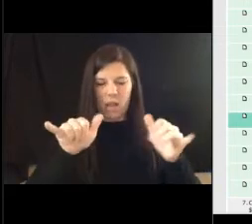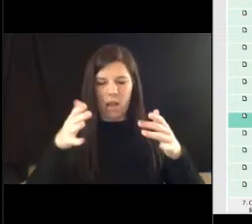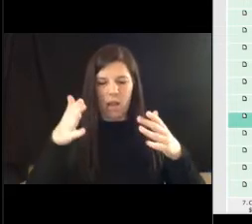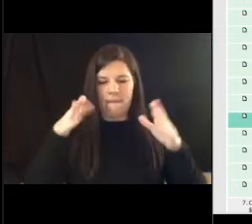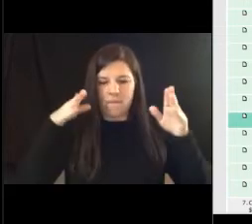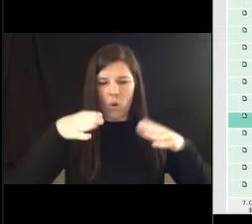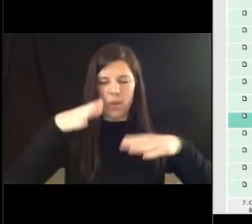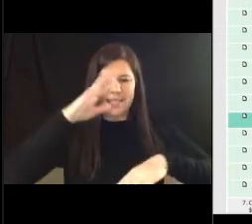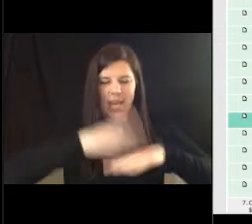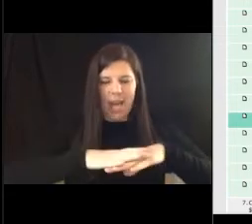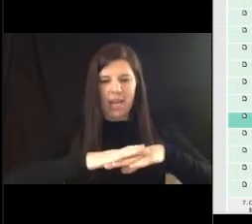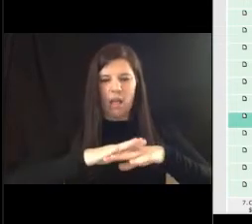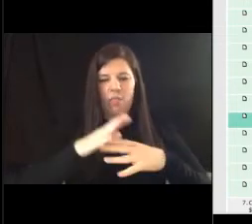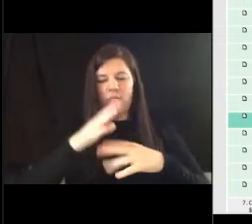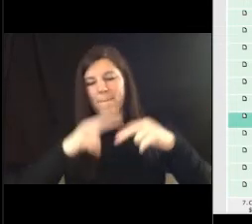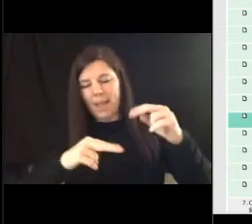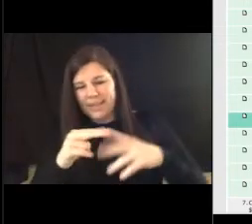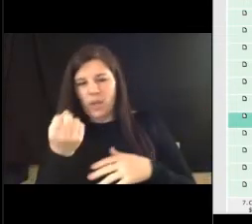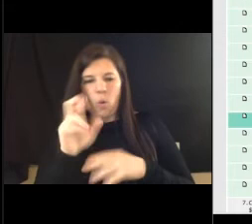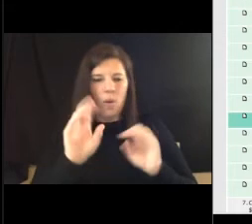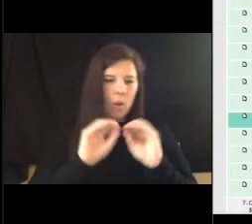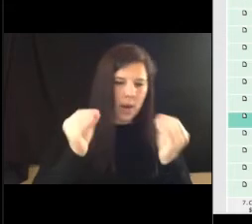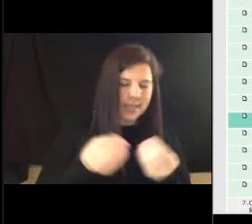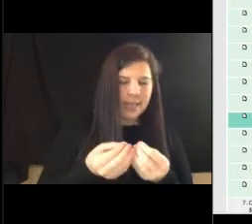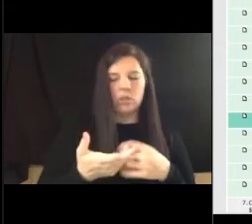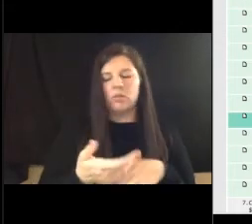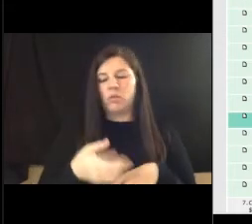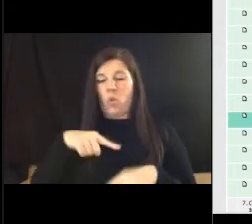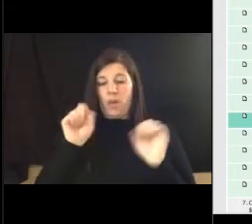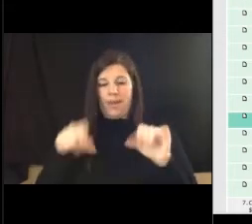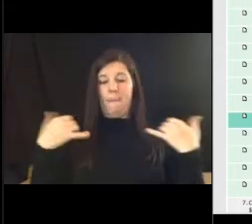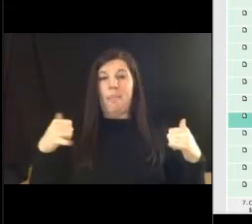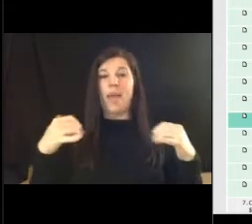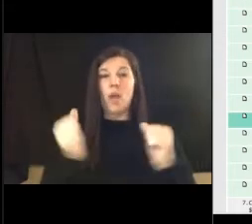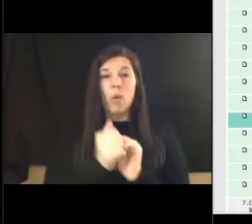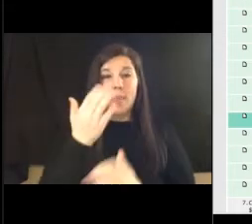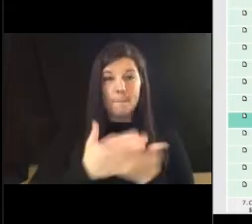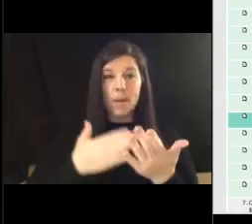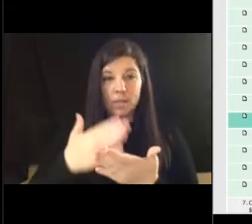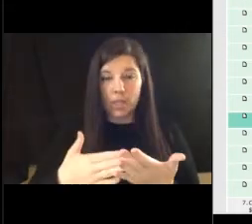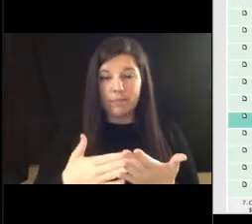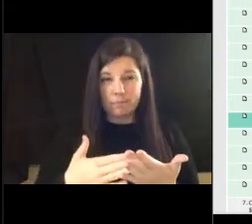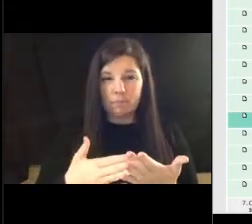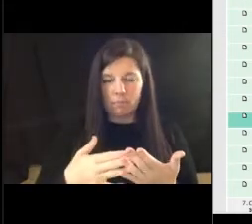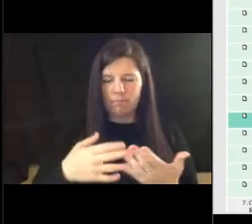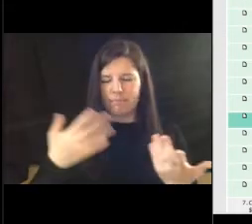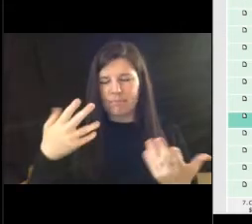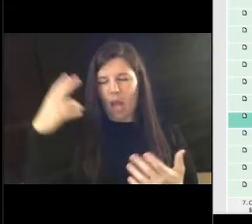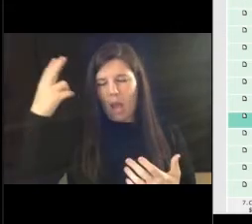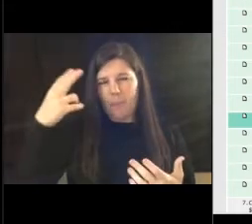apparatus and that type of thing so we could play around with the budget um hypothetically i don't want to speak too much